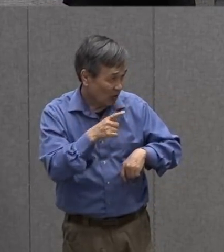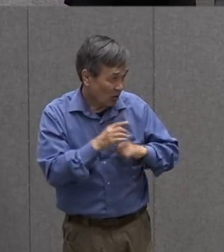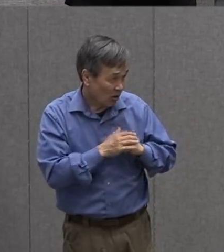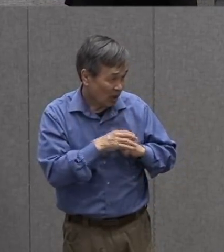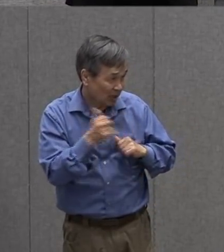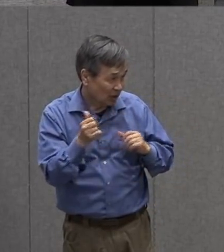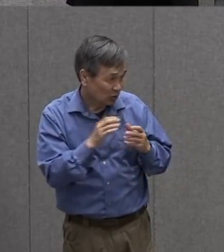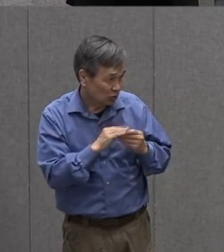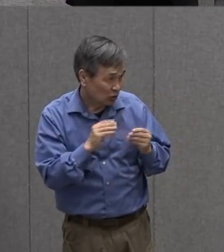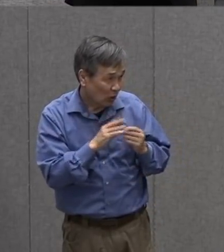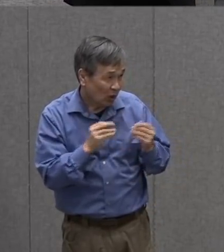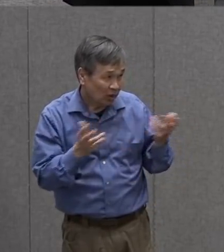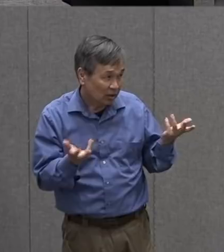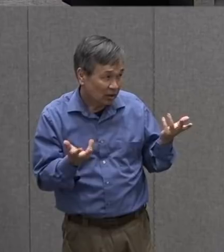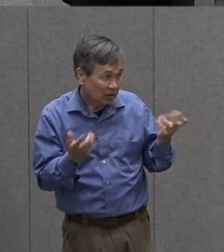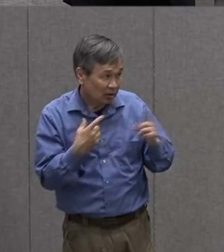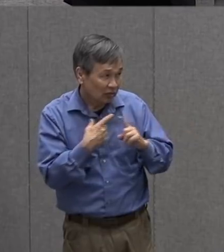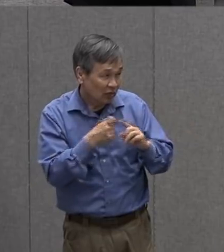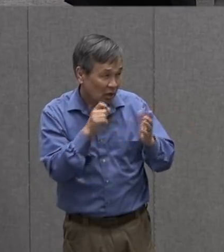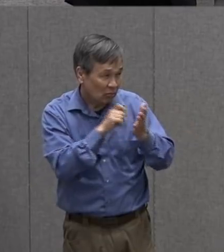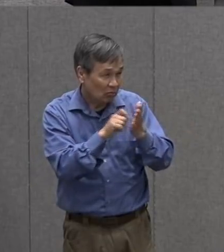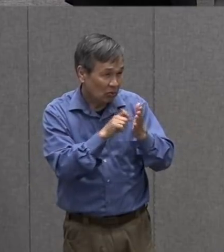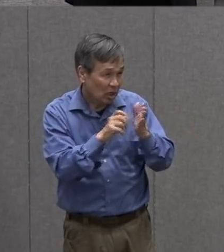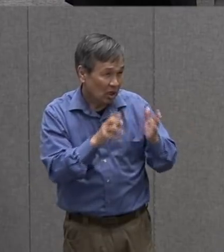story from one of our authors?